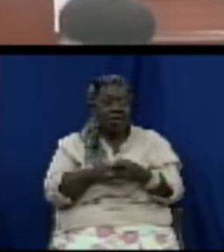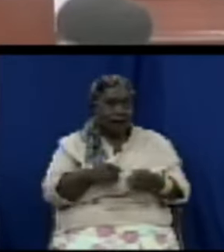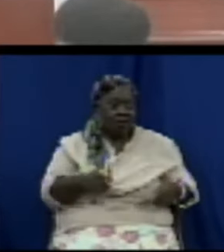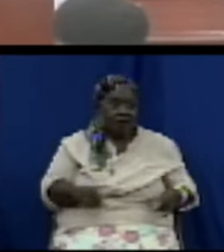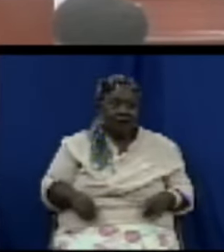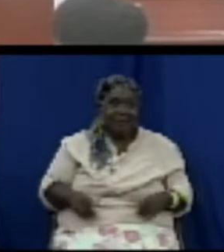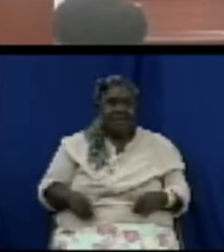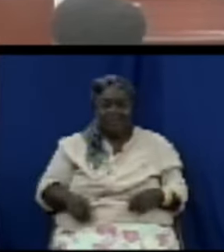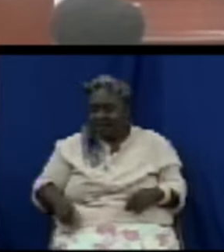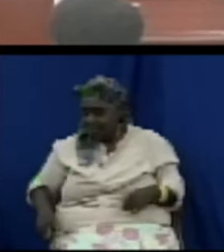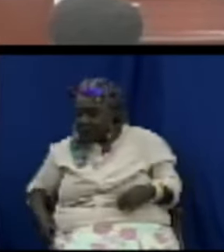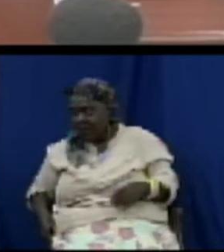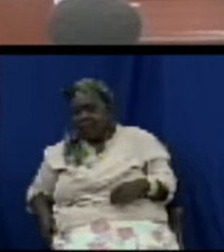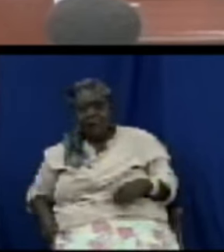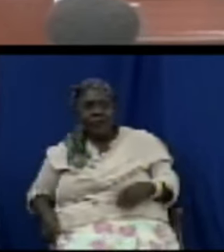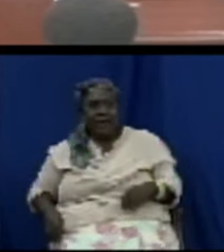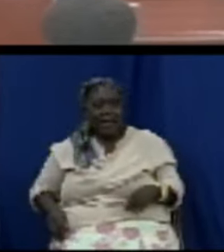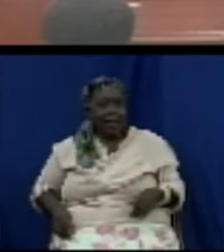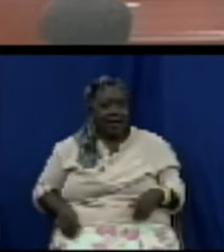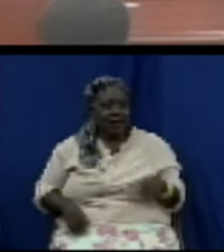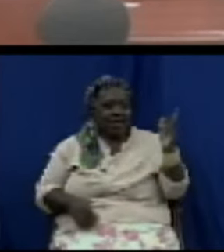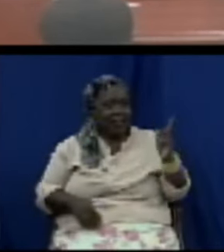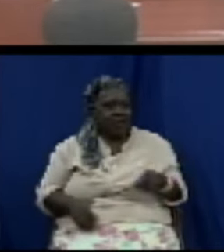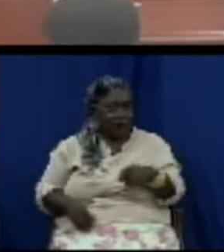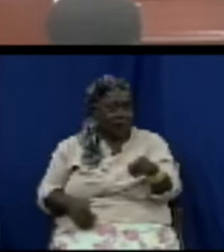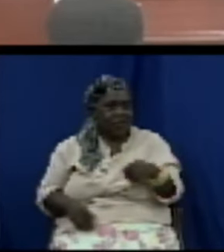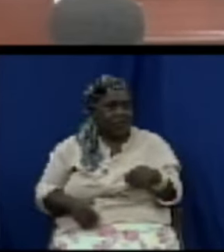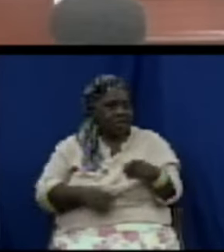thank you to the Honorable Senator Dr. Clark